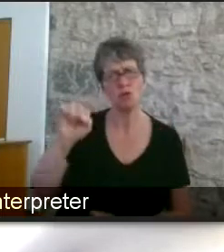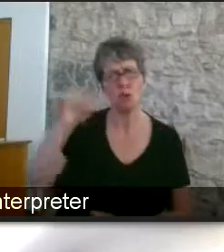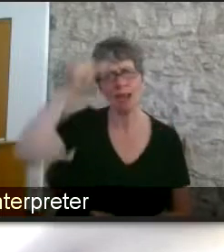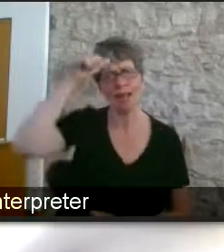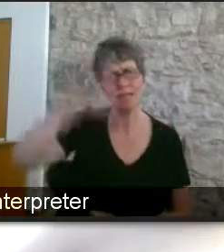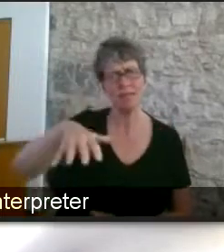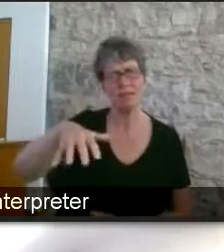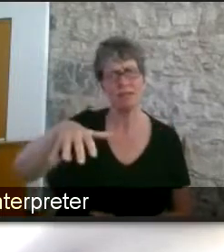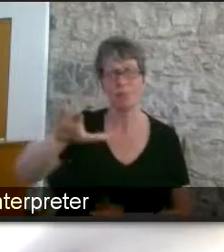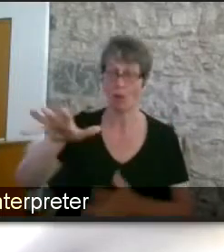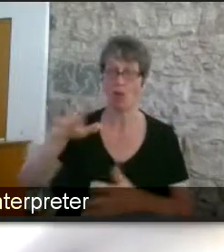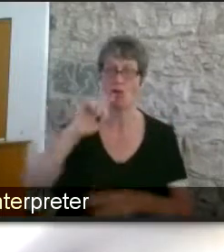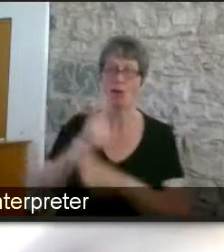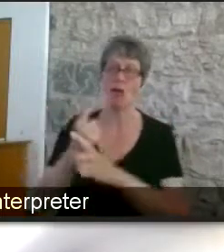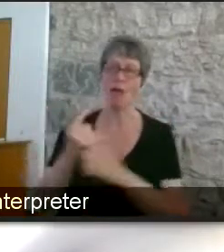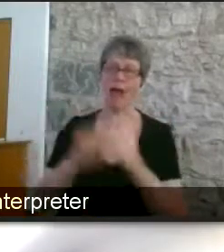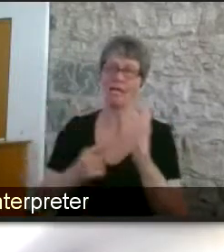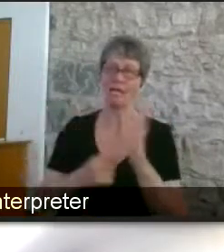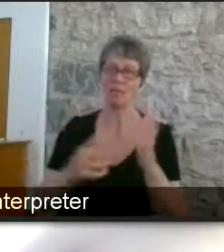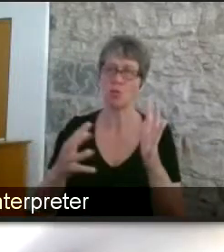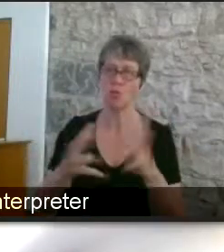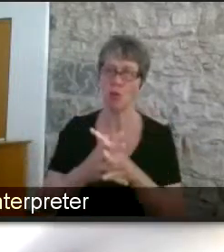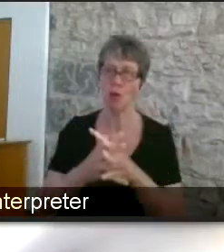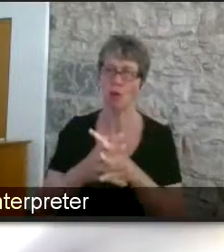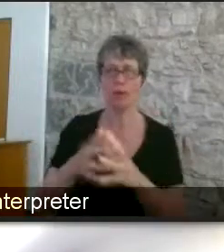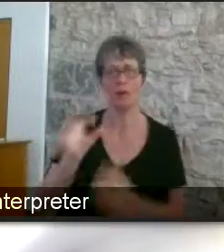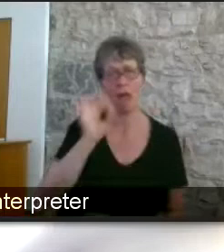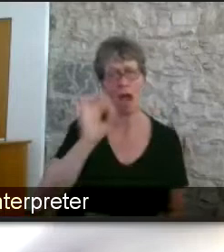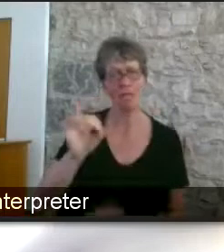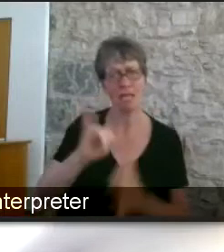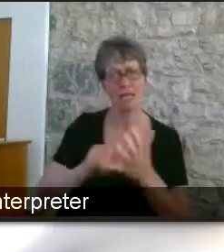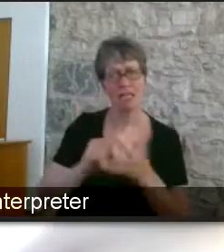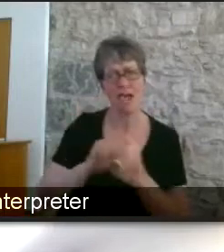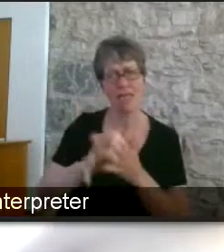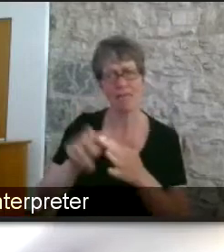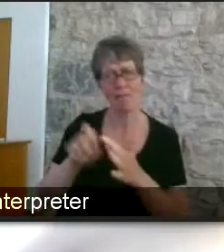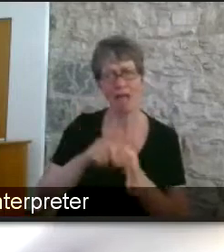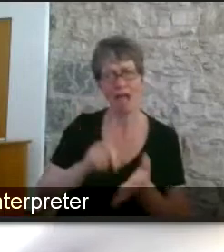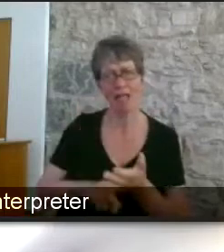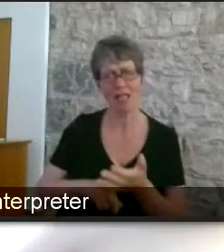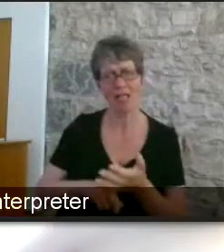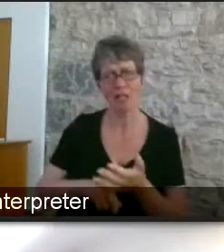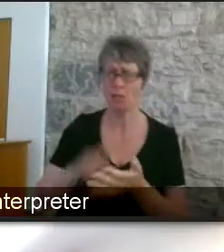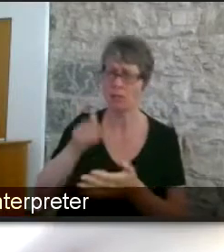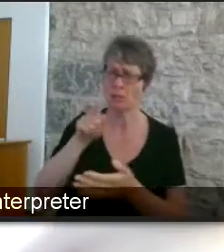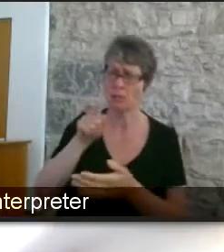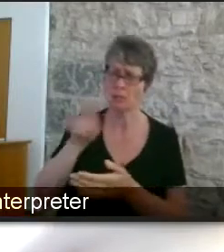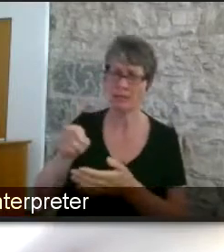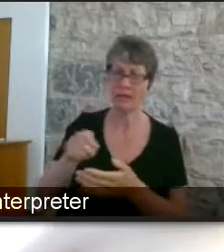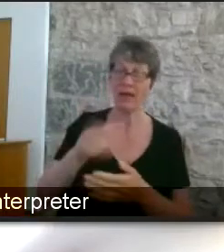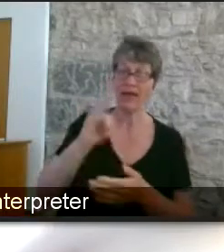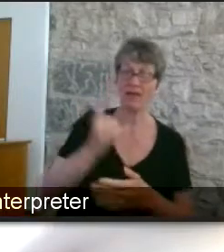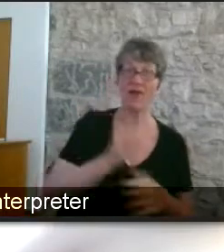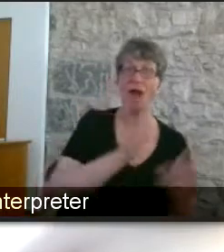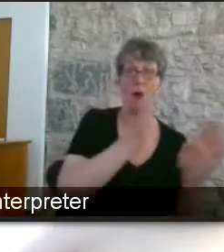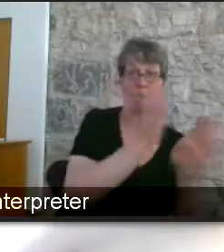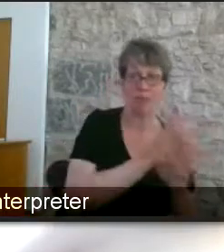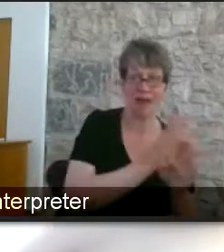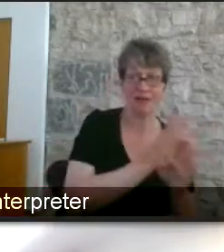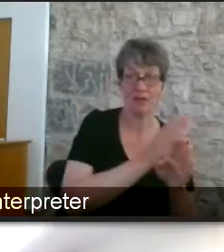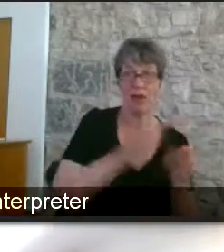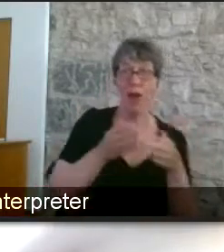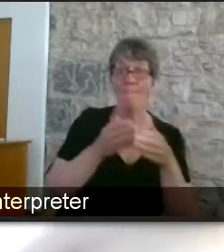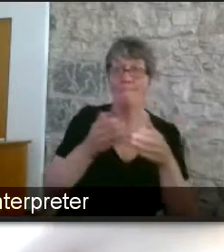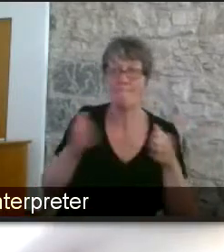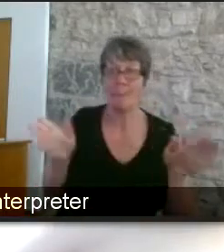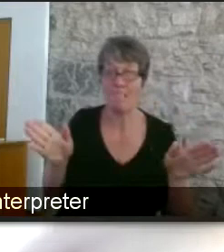about access to work do you find there are differences in how i suppose efficient these areas are whether it's private public or voluntary did you know is there a